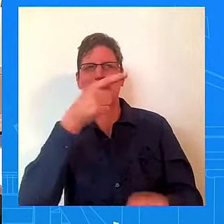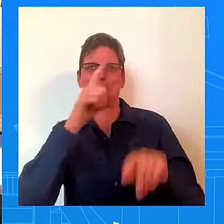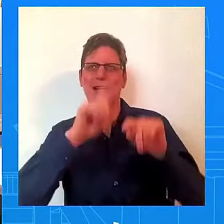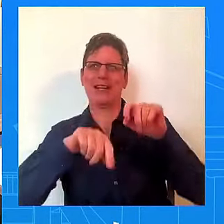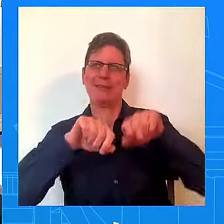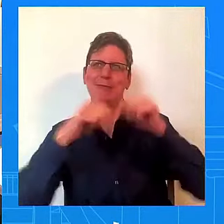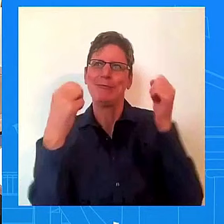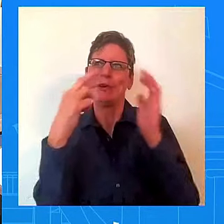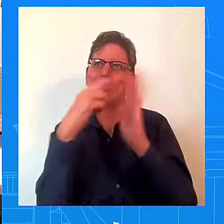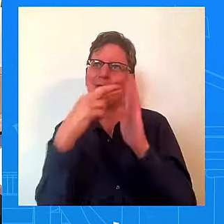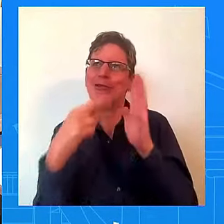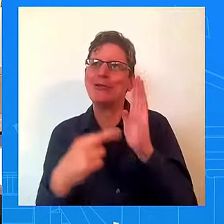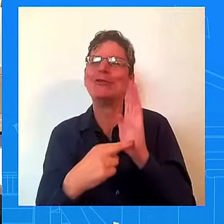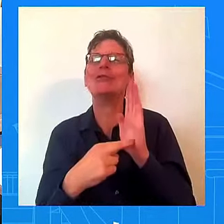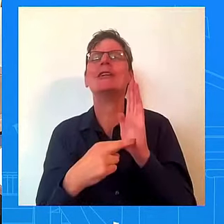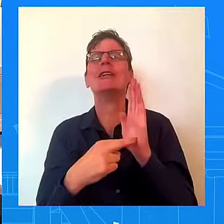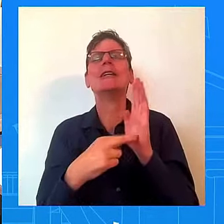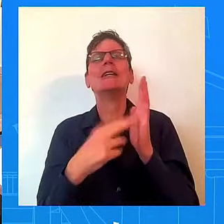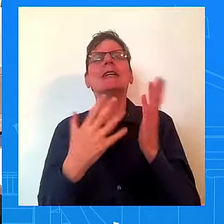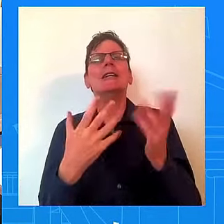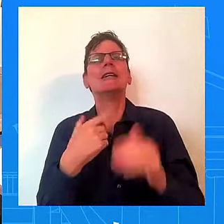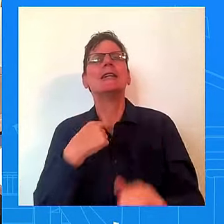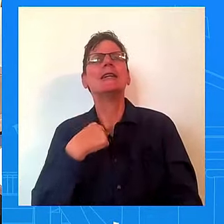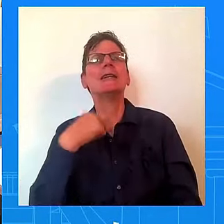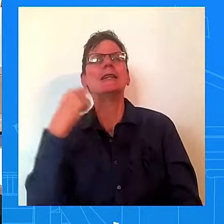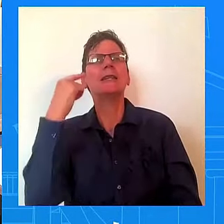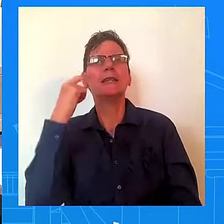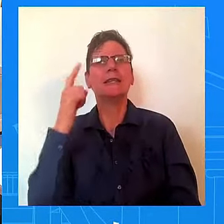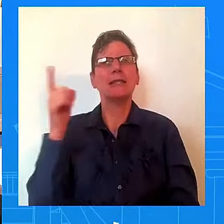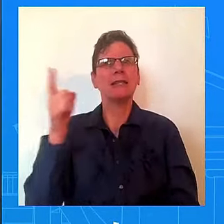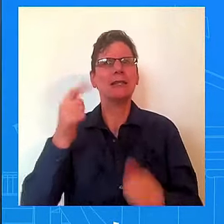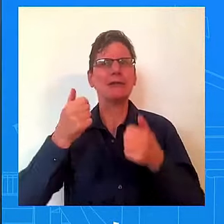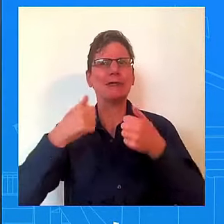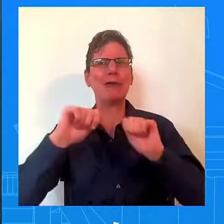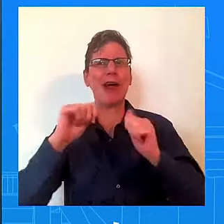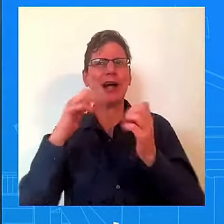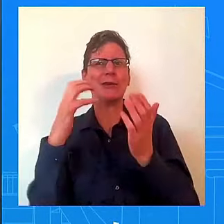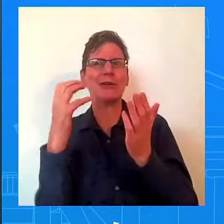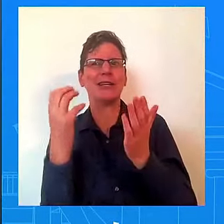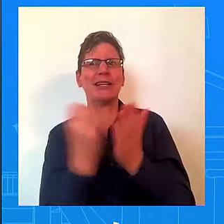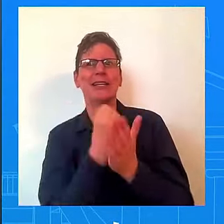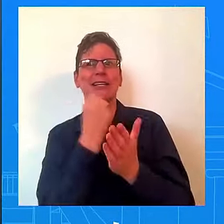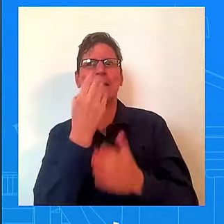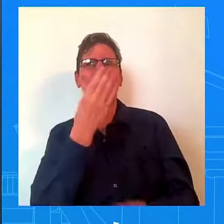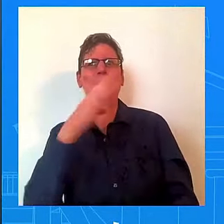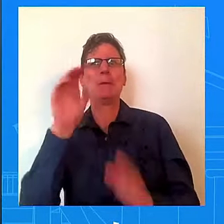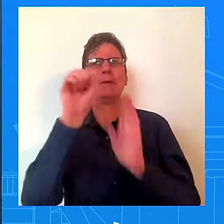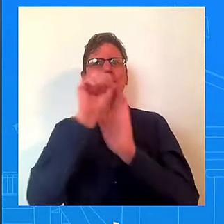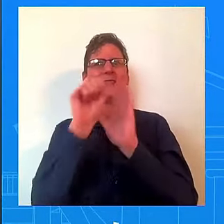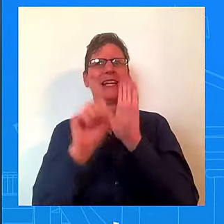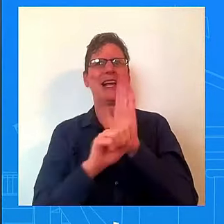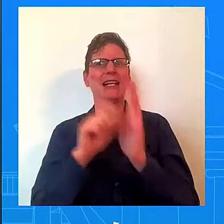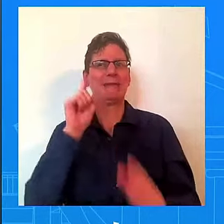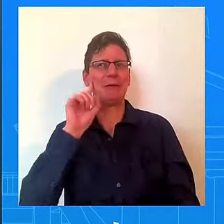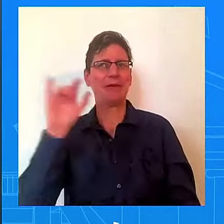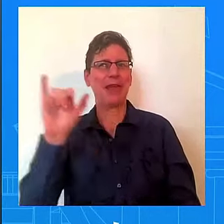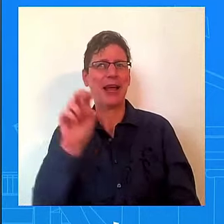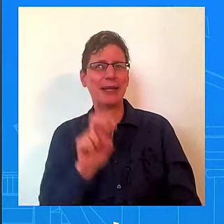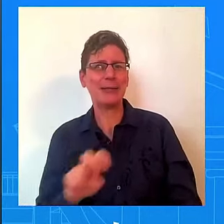blue wall swing states for the first stops on this tour? Well, the first speaker today was Randall Woodfin, the mayor of Birmingham, Alabama.